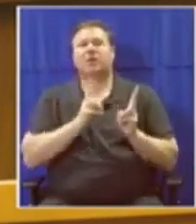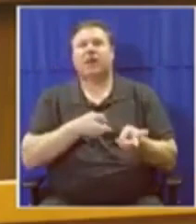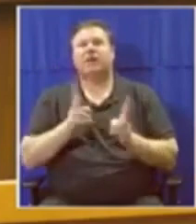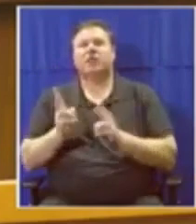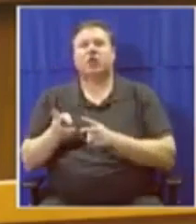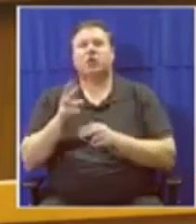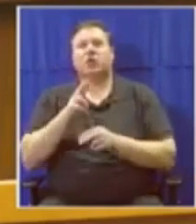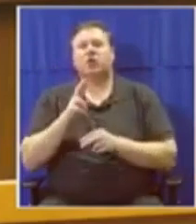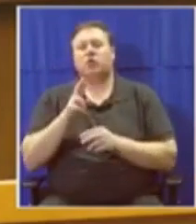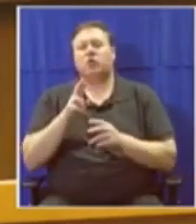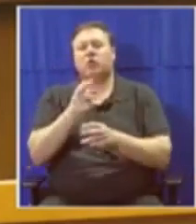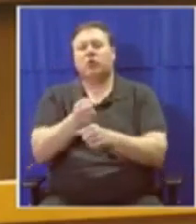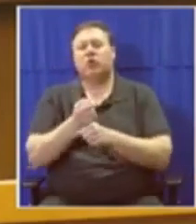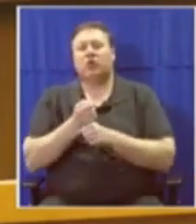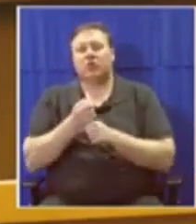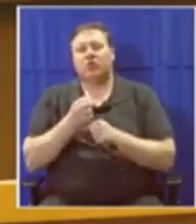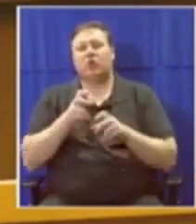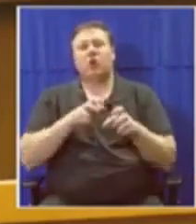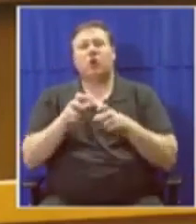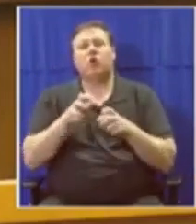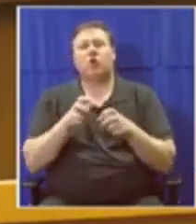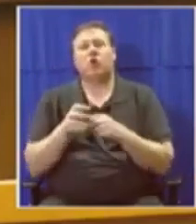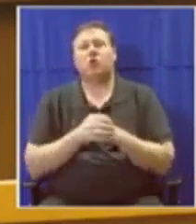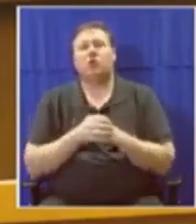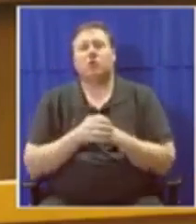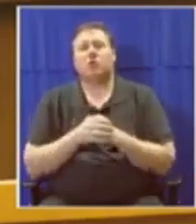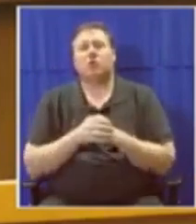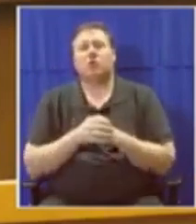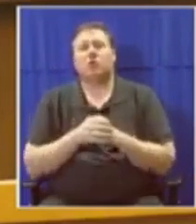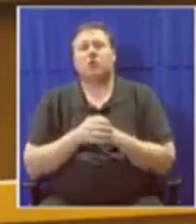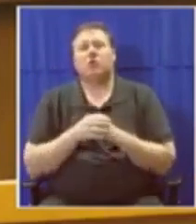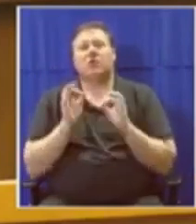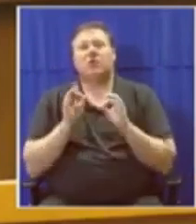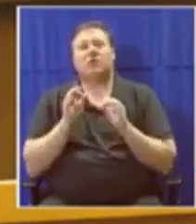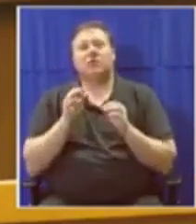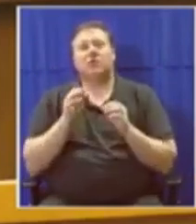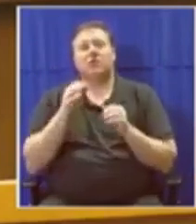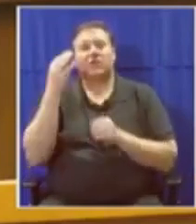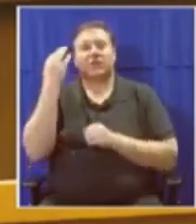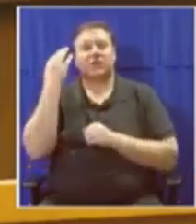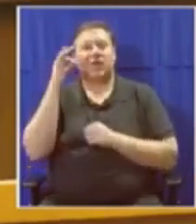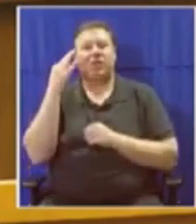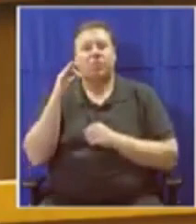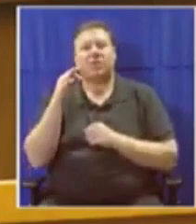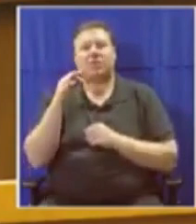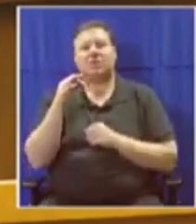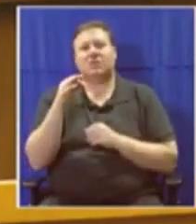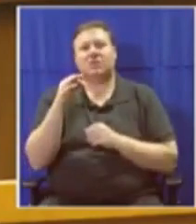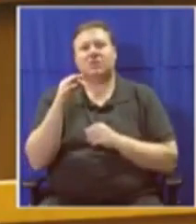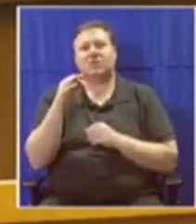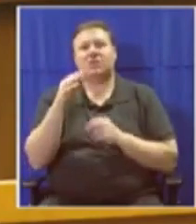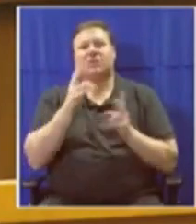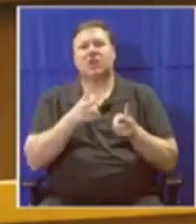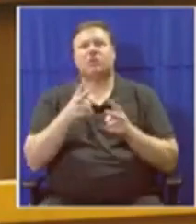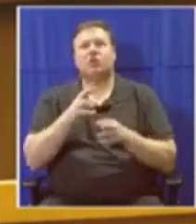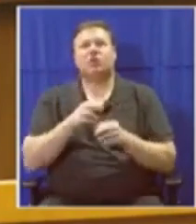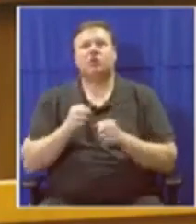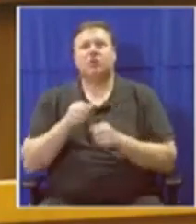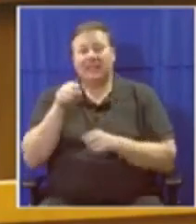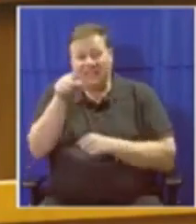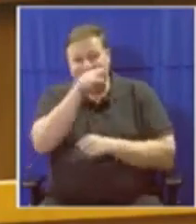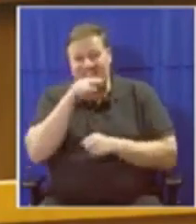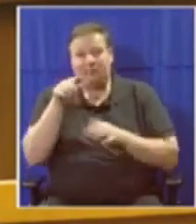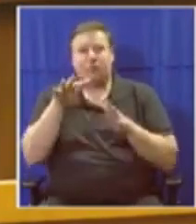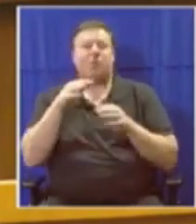even state-owned nature reserves. It is these people who benefit from the tourism.